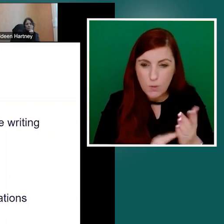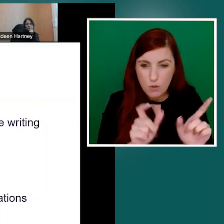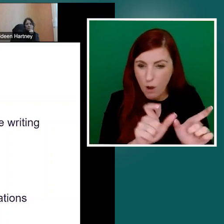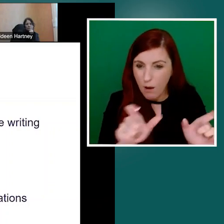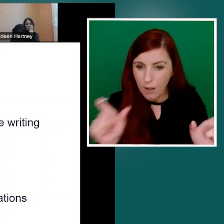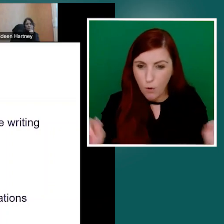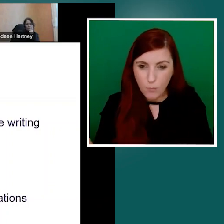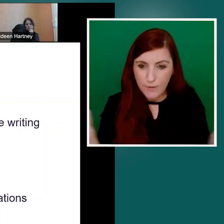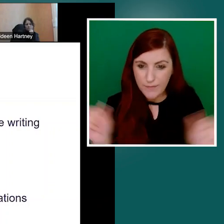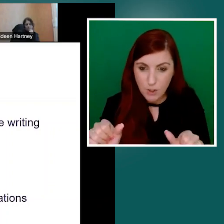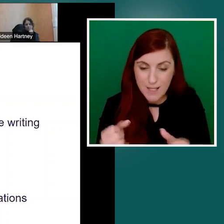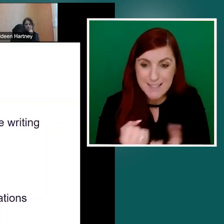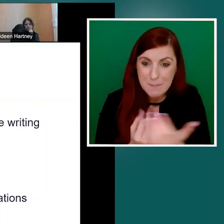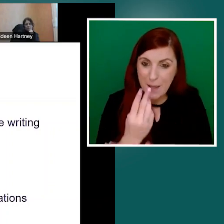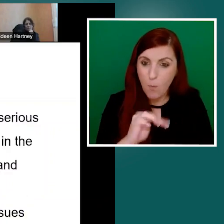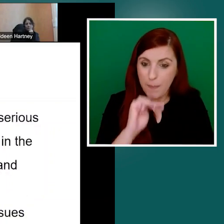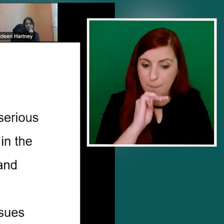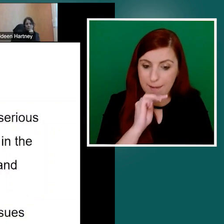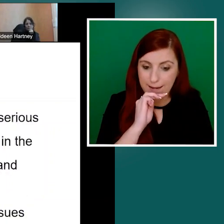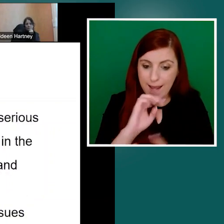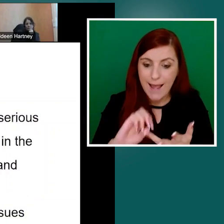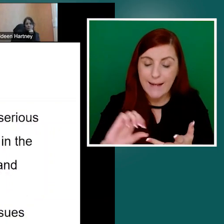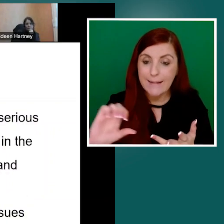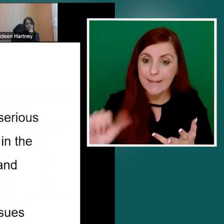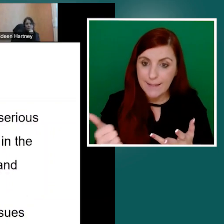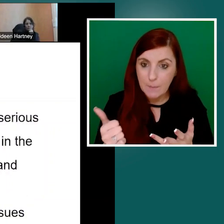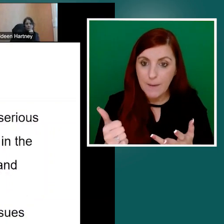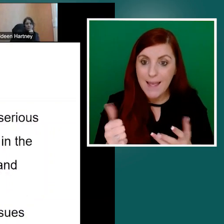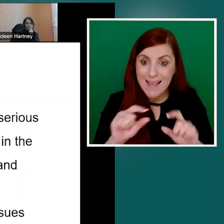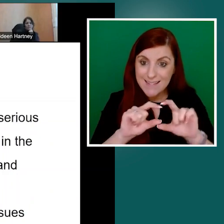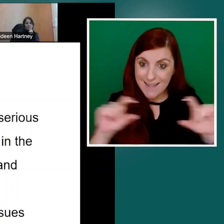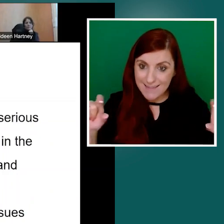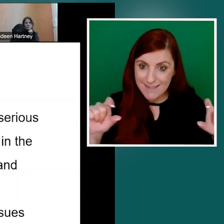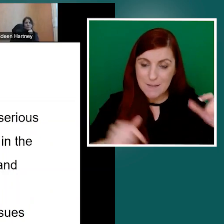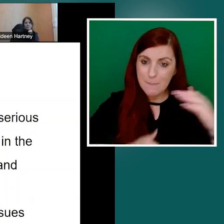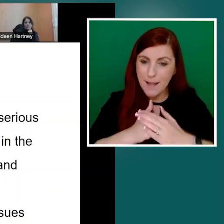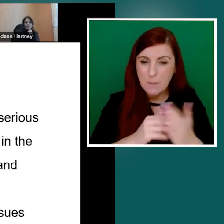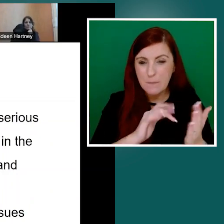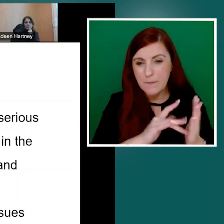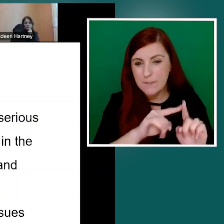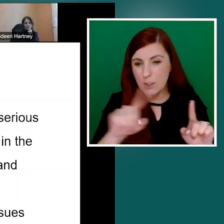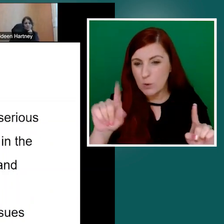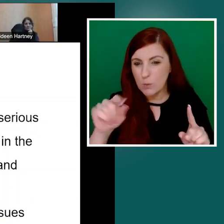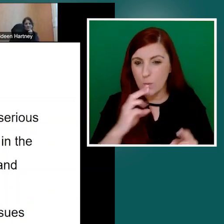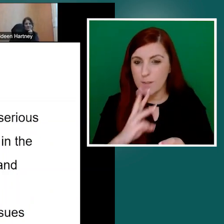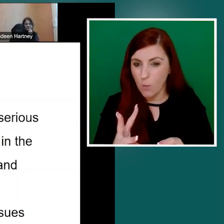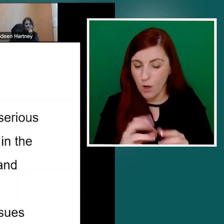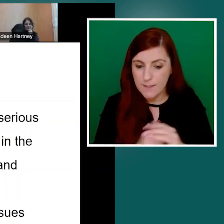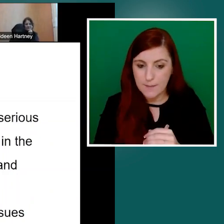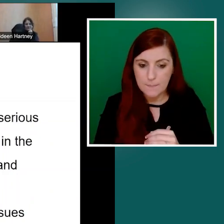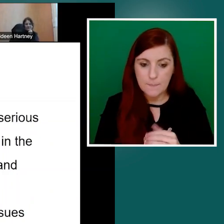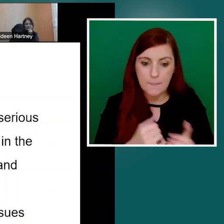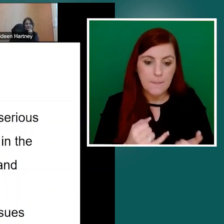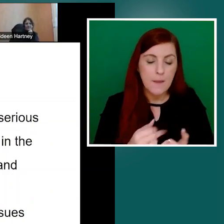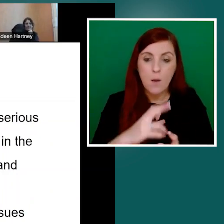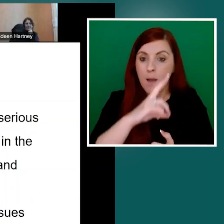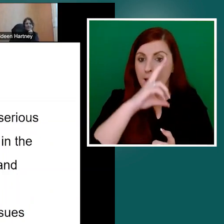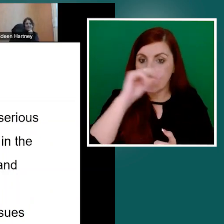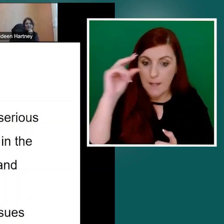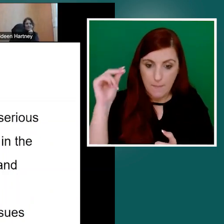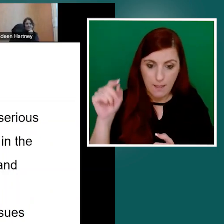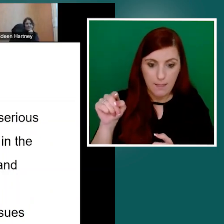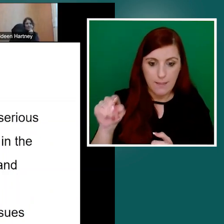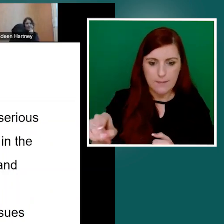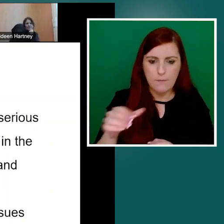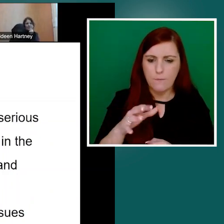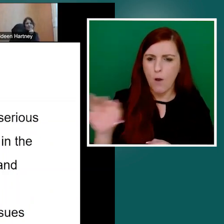And so I'm going to give you an example. I think we're overburdened by US inputs here, but this is